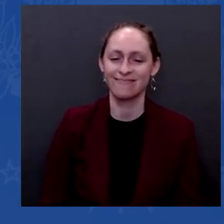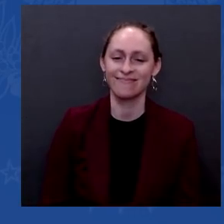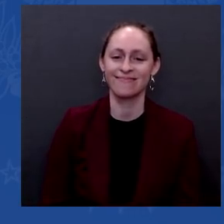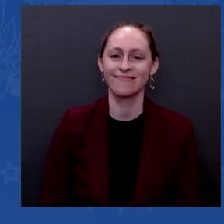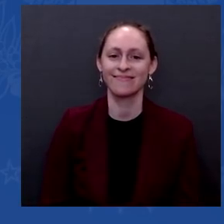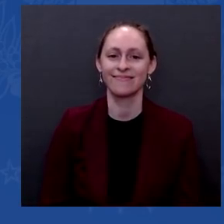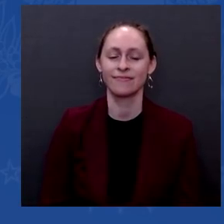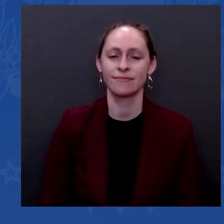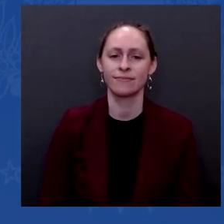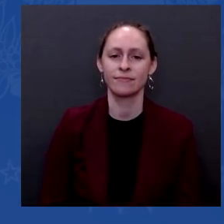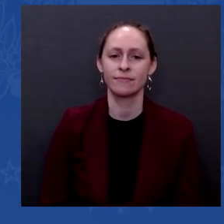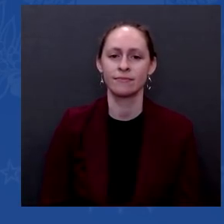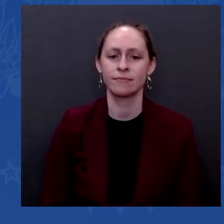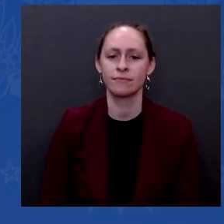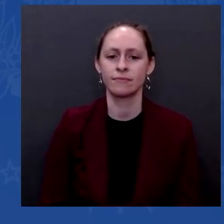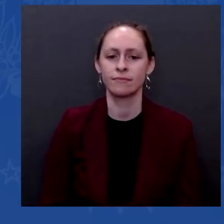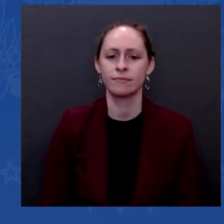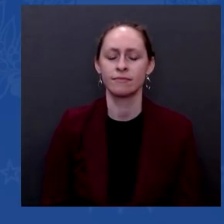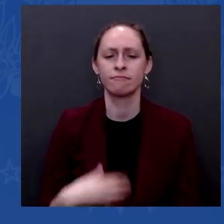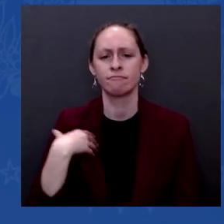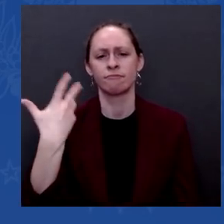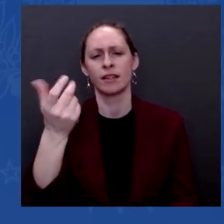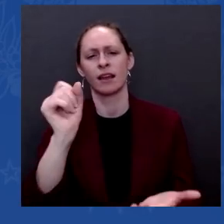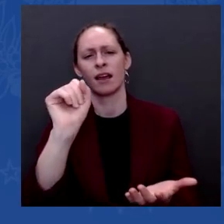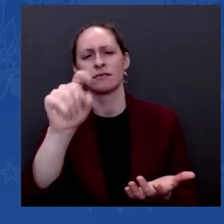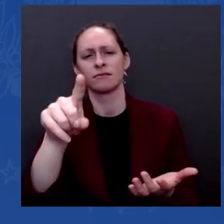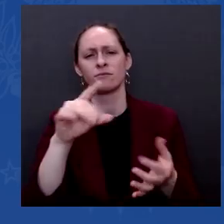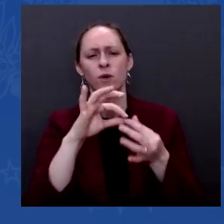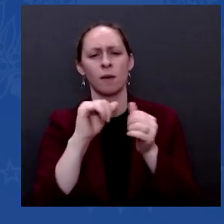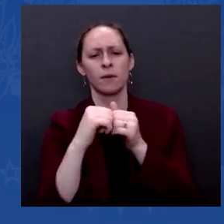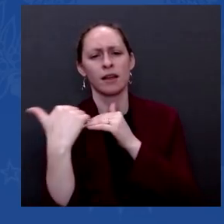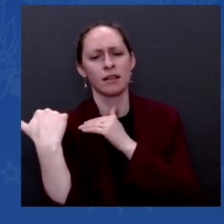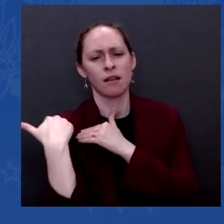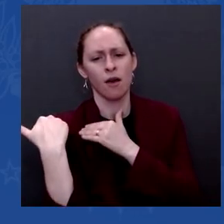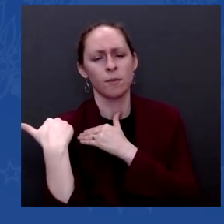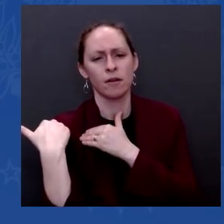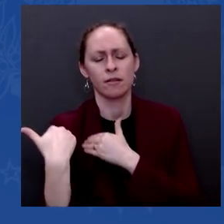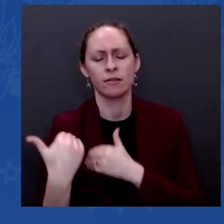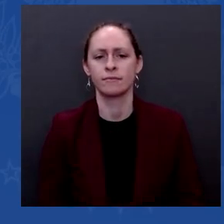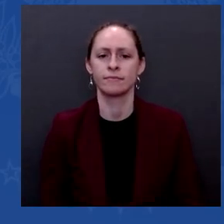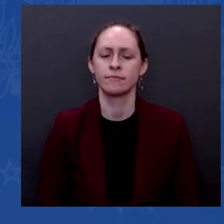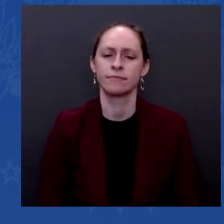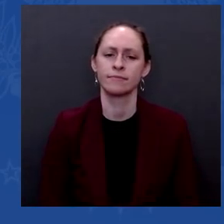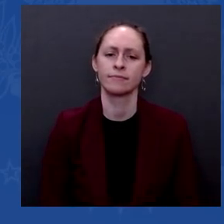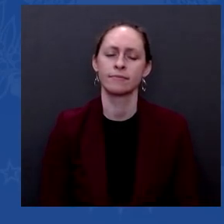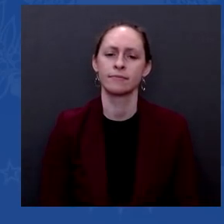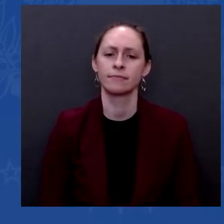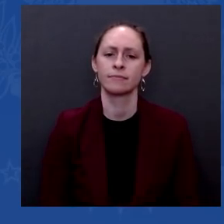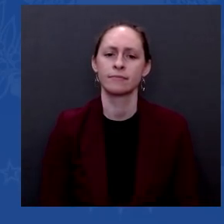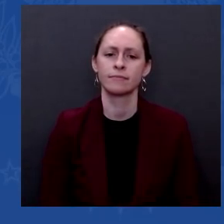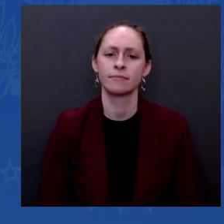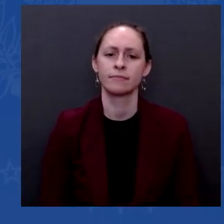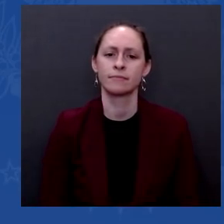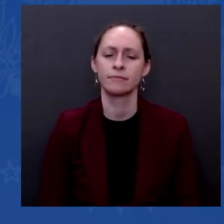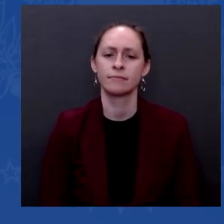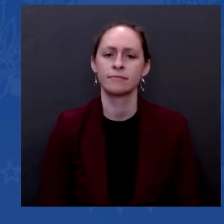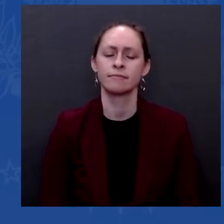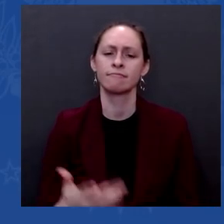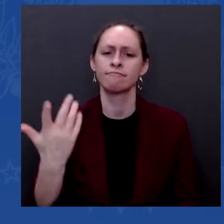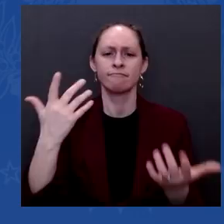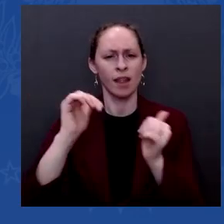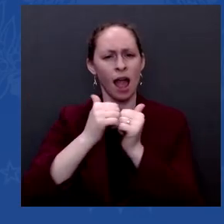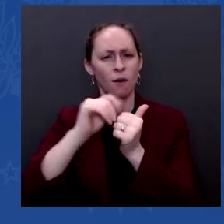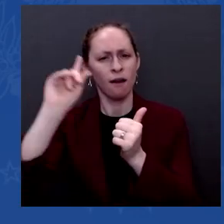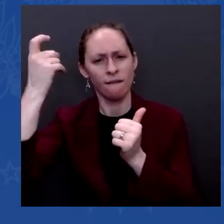on one of the top public concerns, of course, which is the coronavirus and the government's response to it. Whether it's confusion over what style of